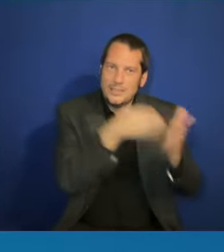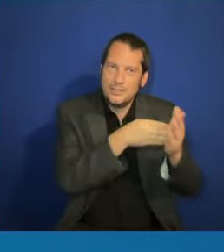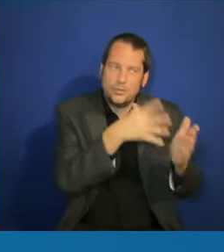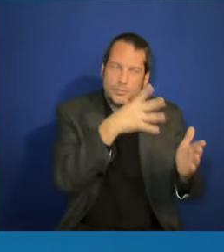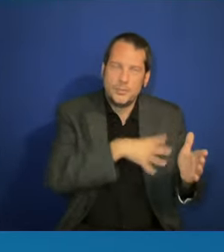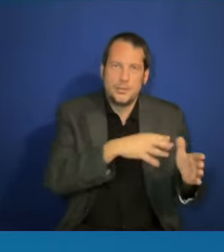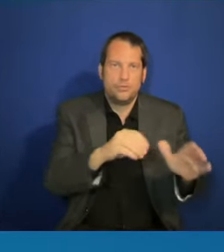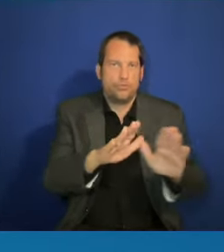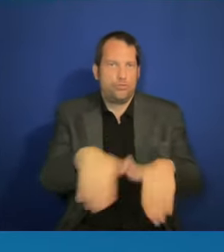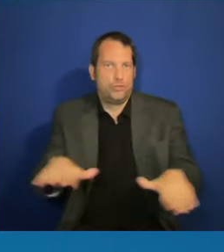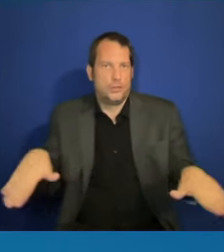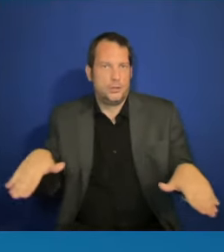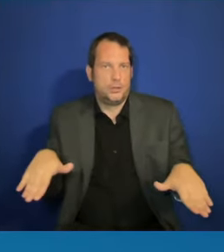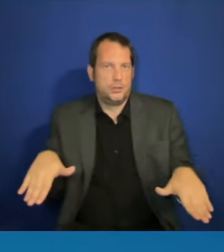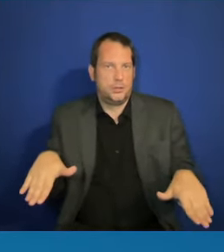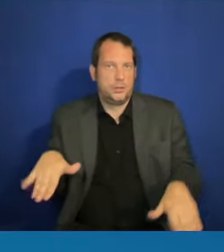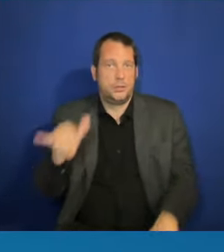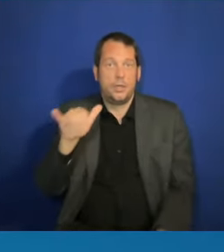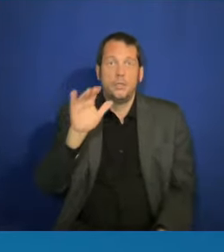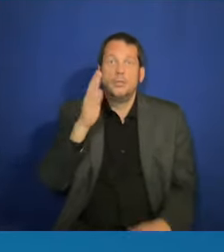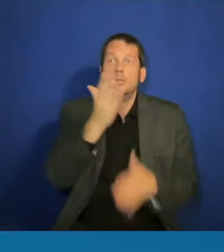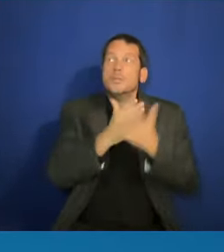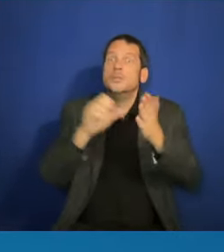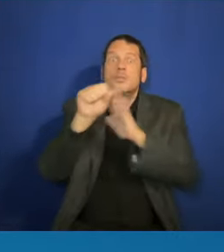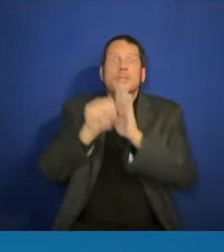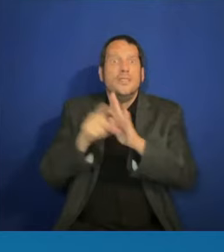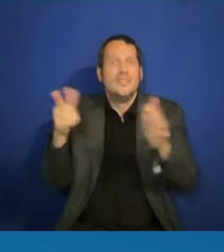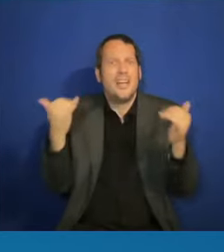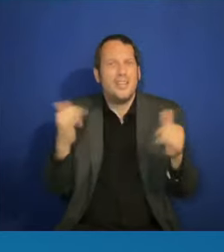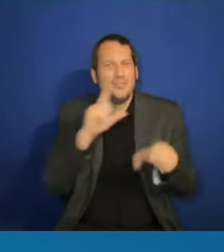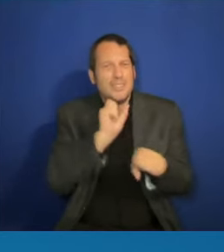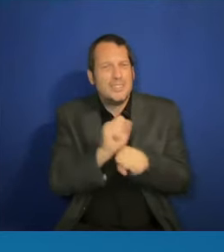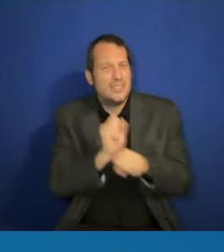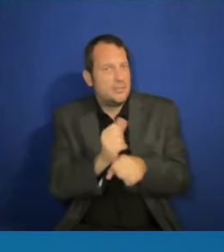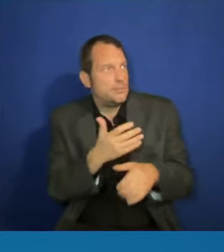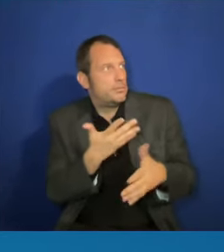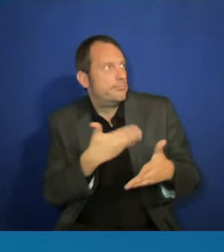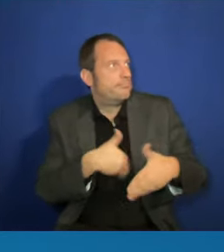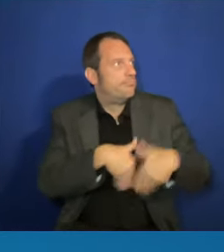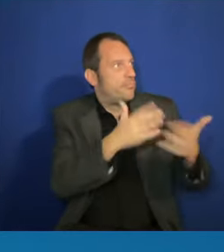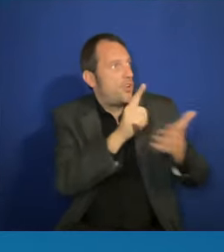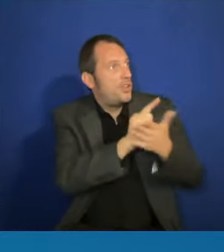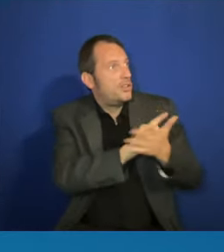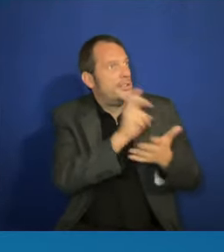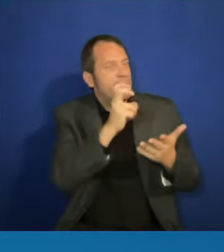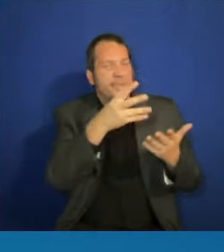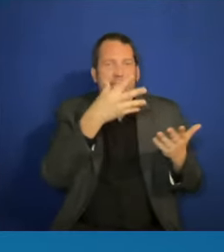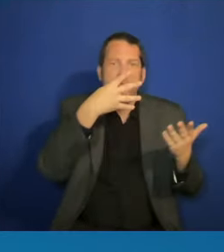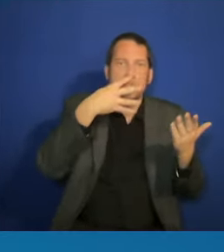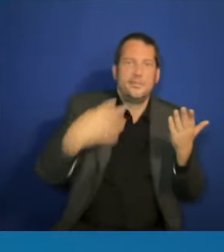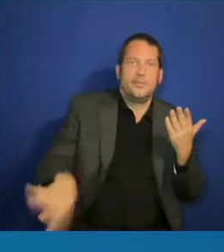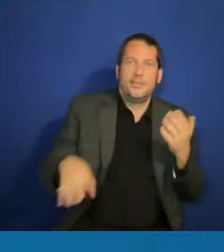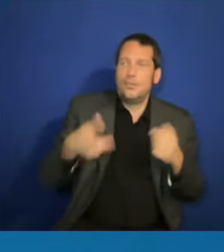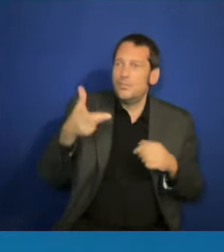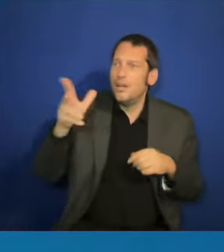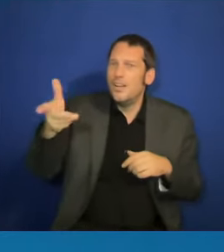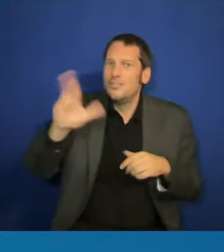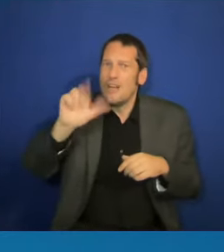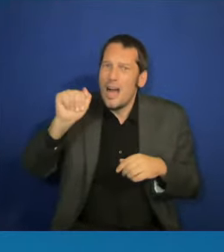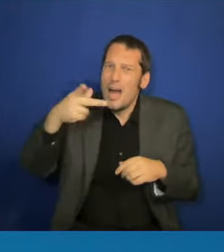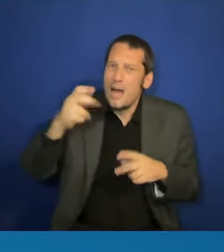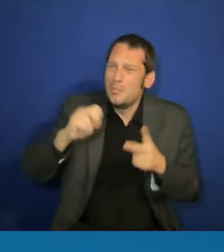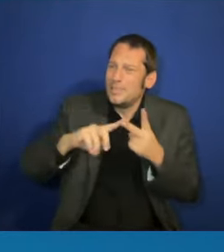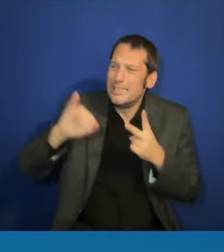exception even for rape or incest. So they're basically saying, after an individual has survived